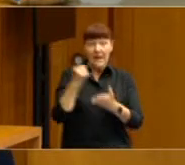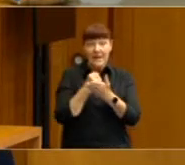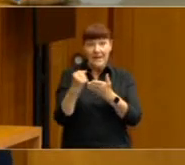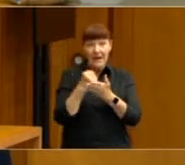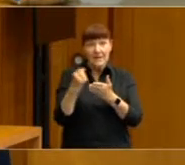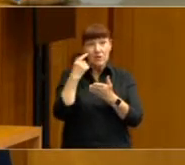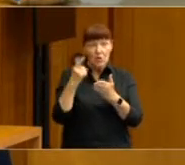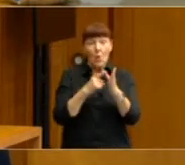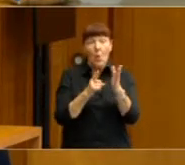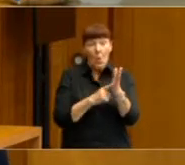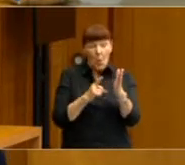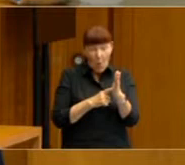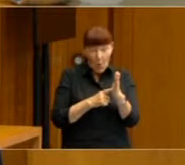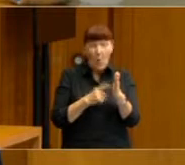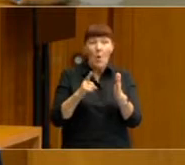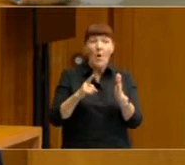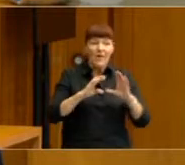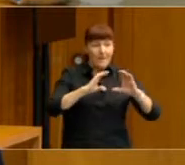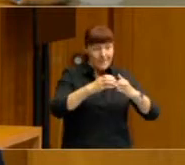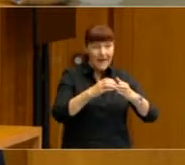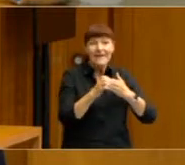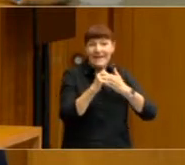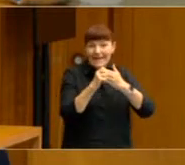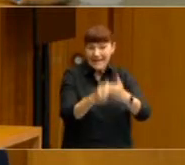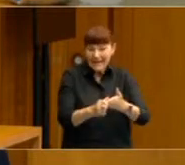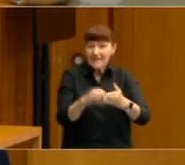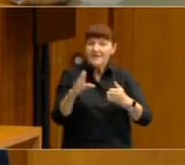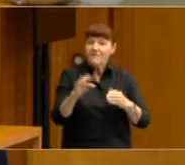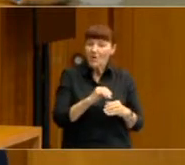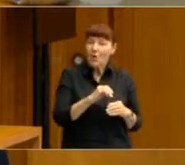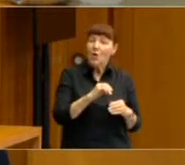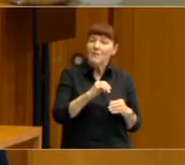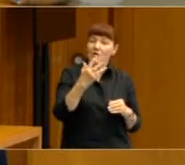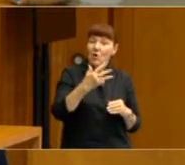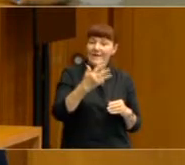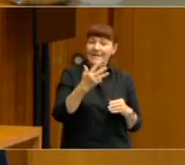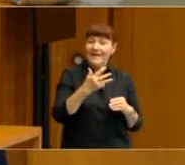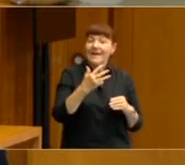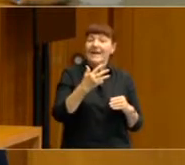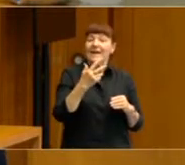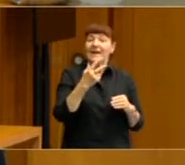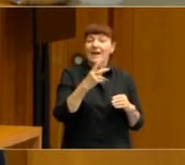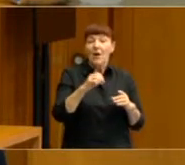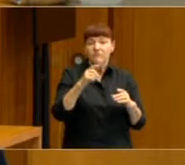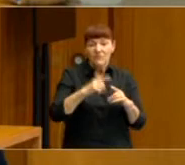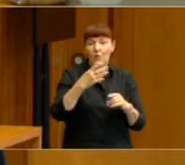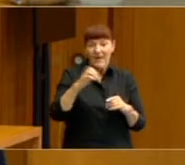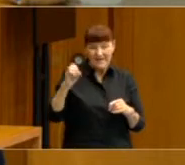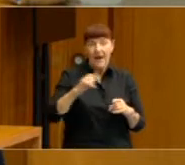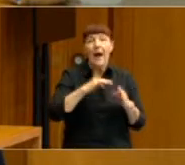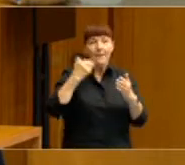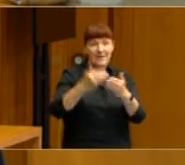1987 through to 2019. And the figures at the end of the bar are the mean value for the score